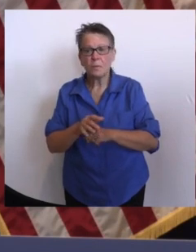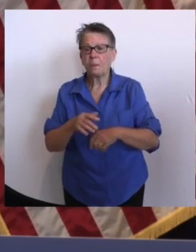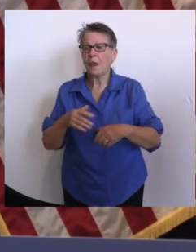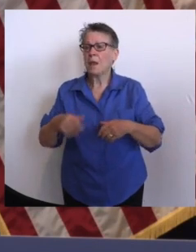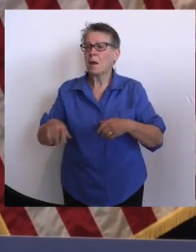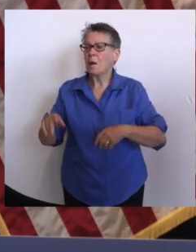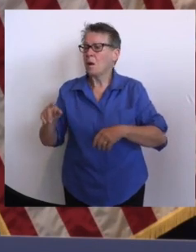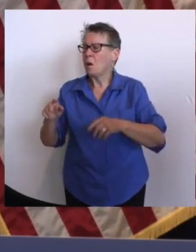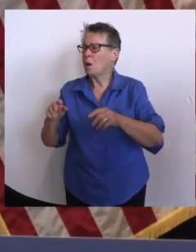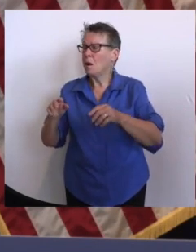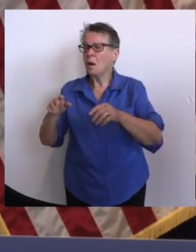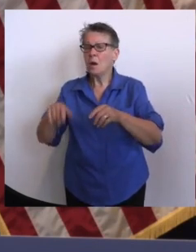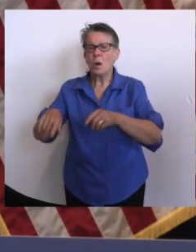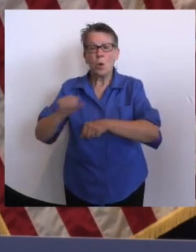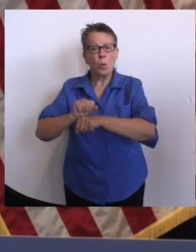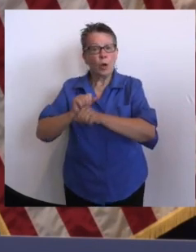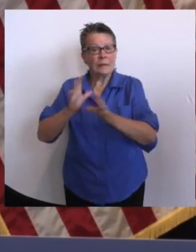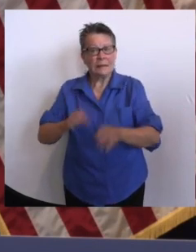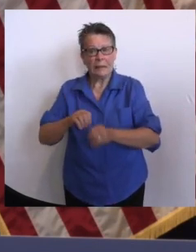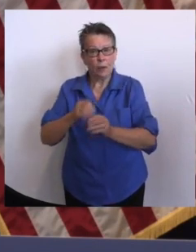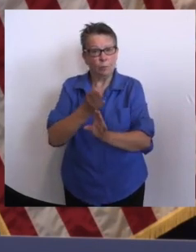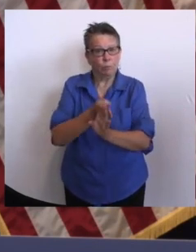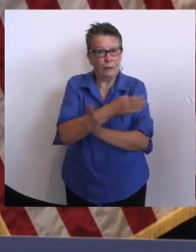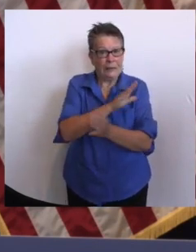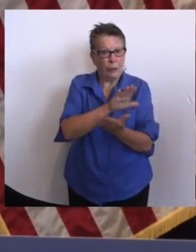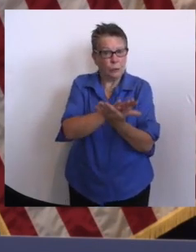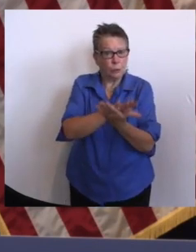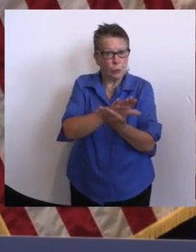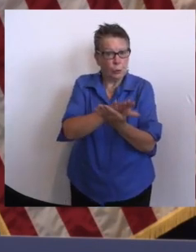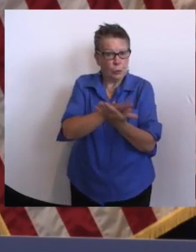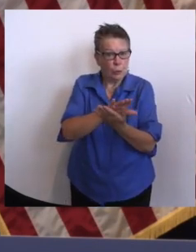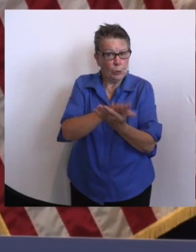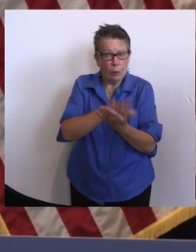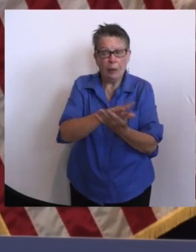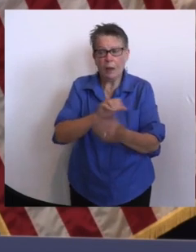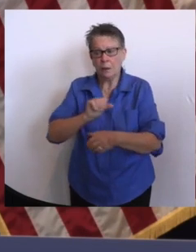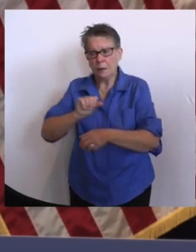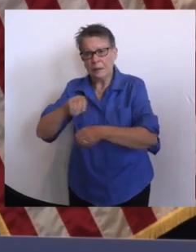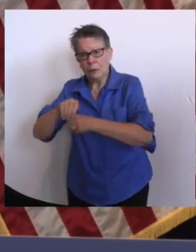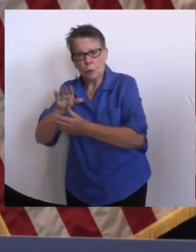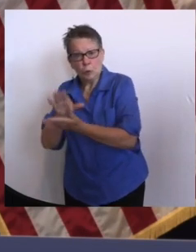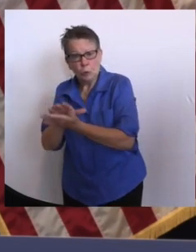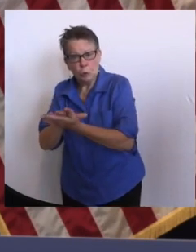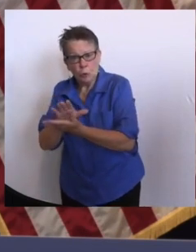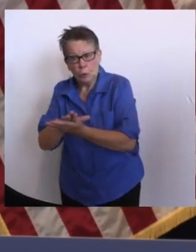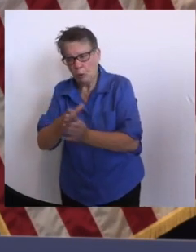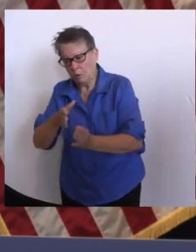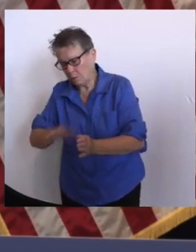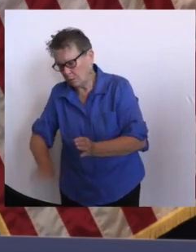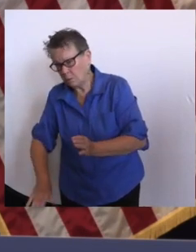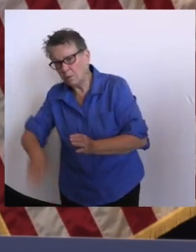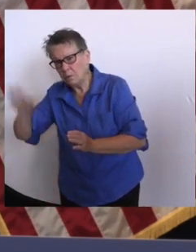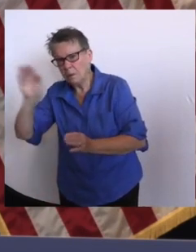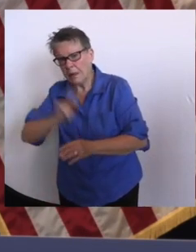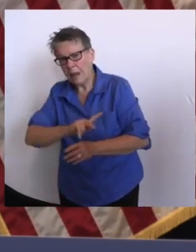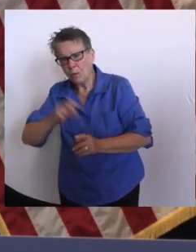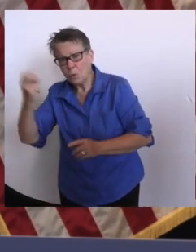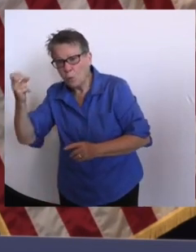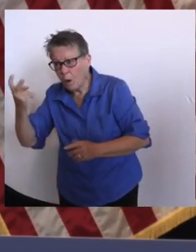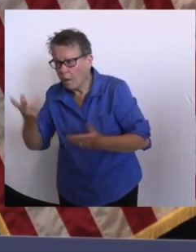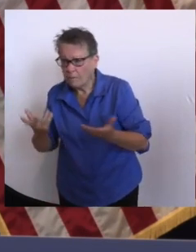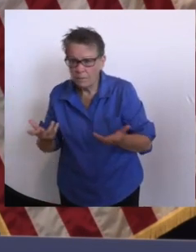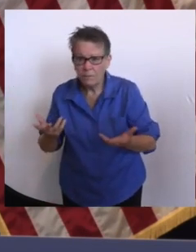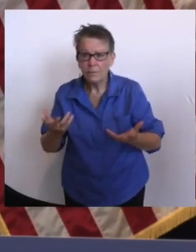12 schools, all workers in certain health facilities and high-risk congregate settings, and all workers at state agencies,